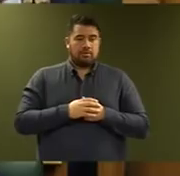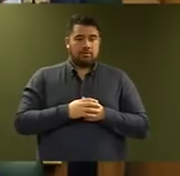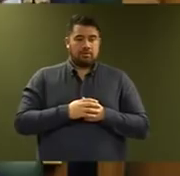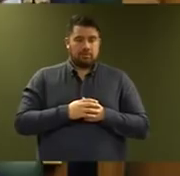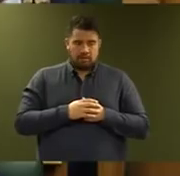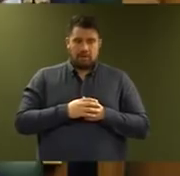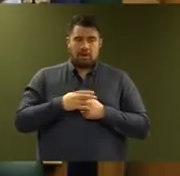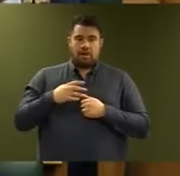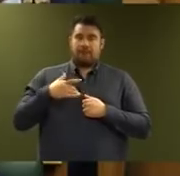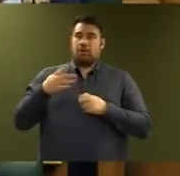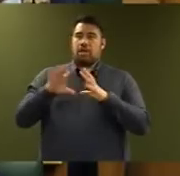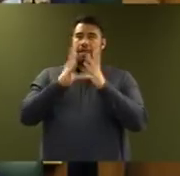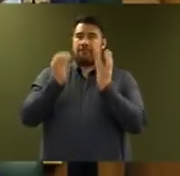inserted. Good. This house.